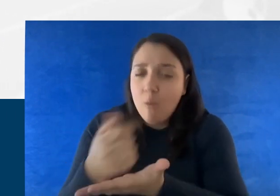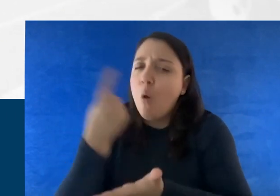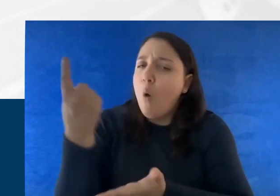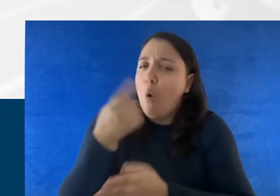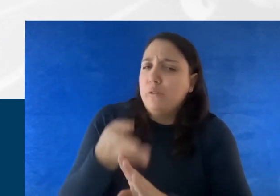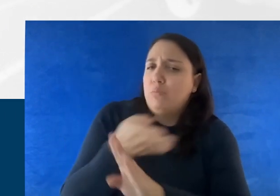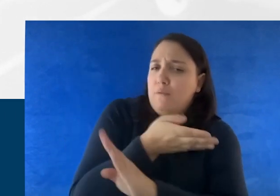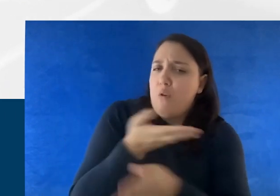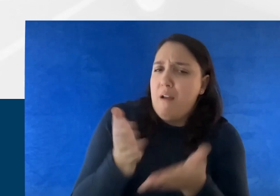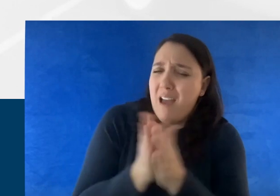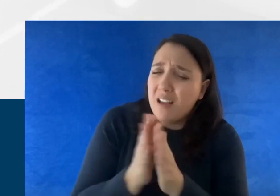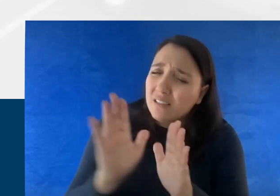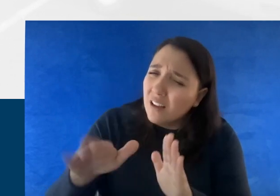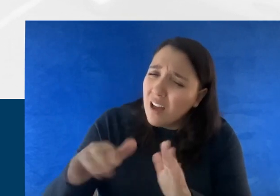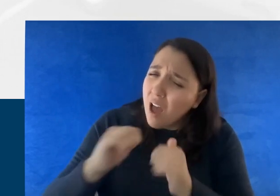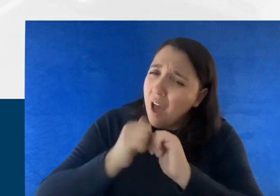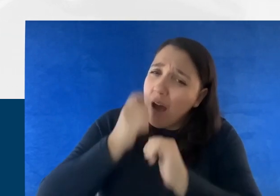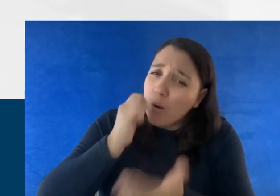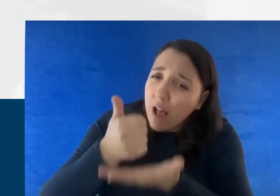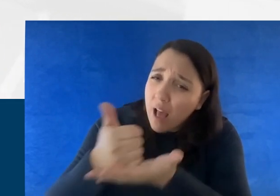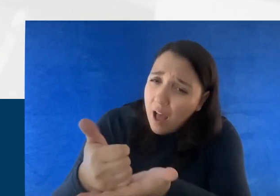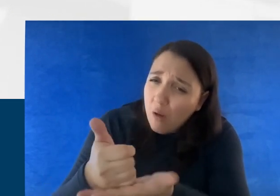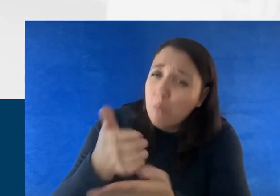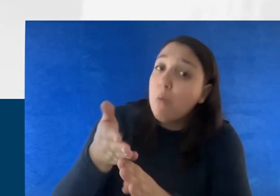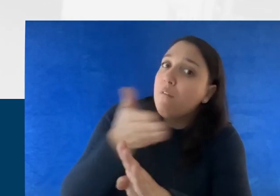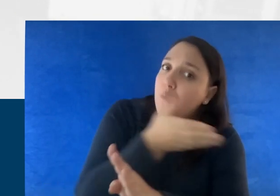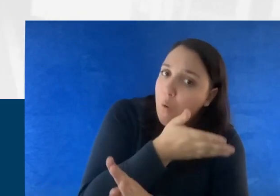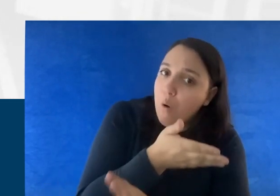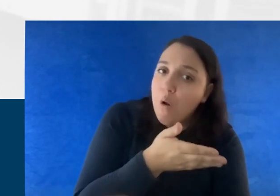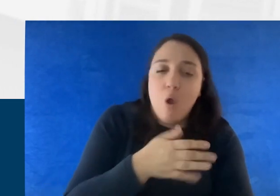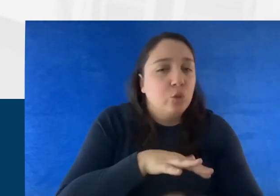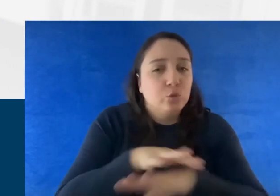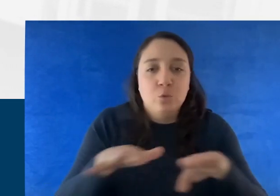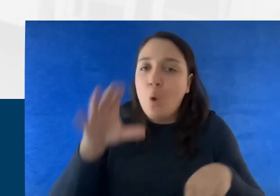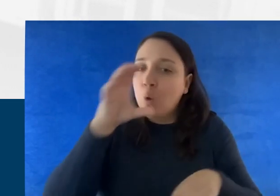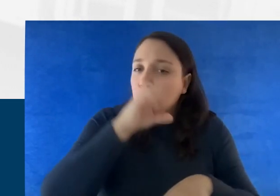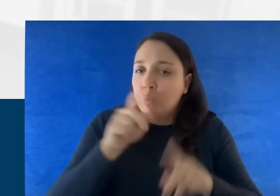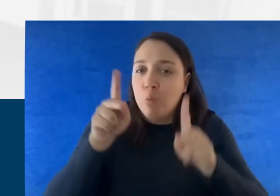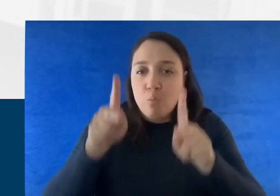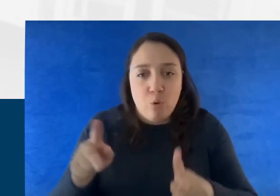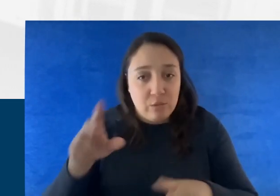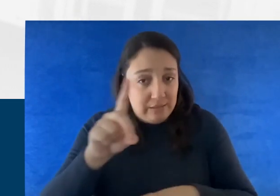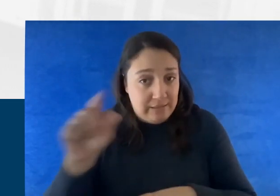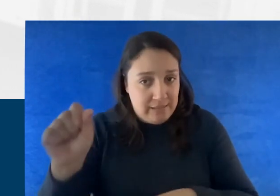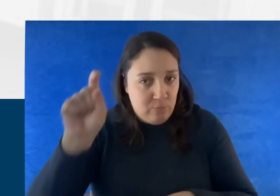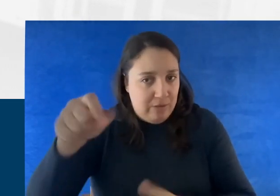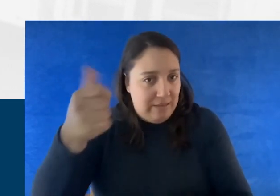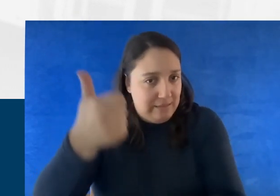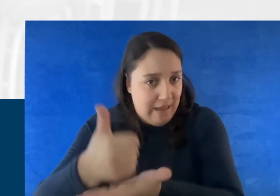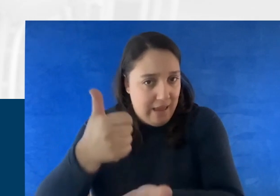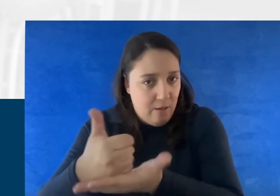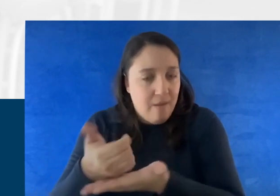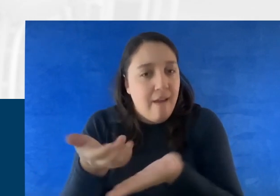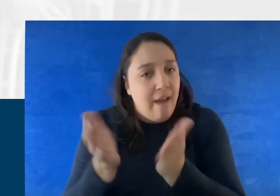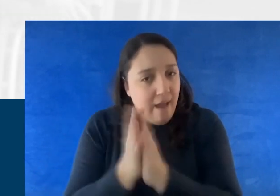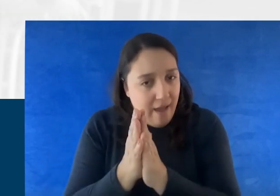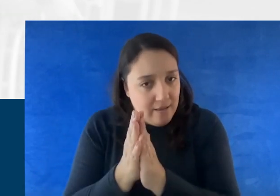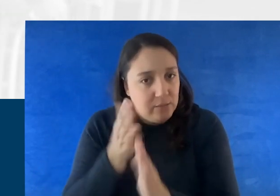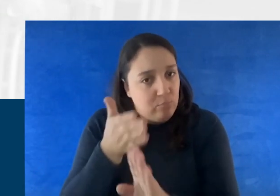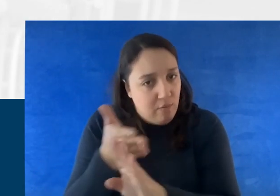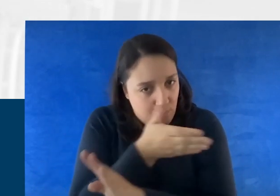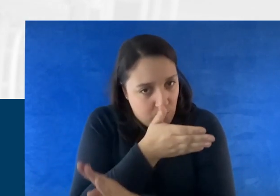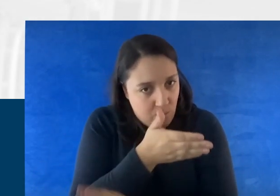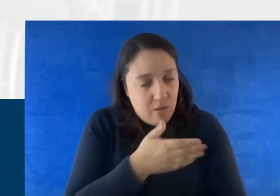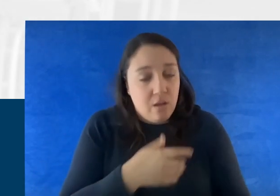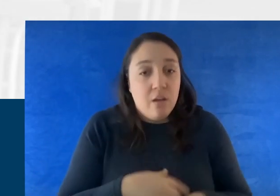help? Do not assume that a person with a disability needs assistance. Ask before acting. When offering